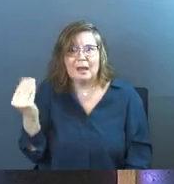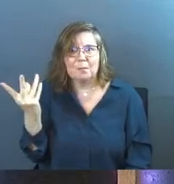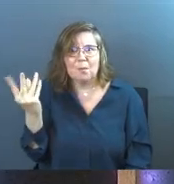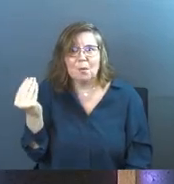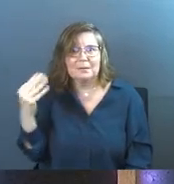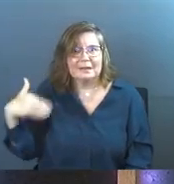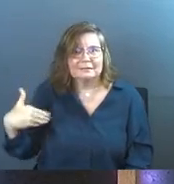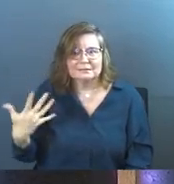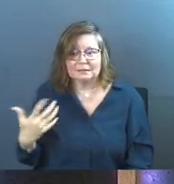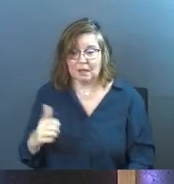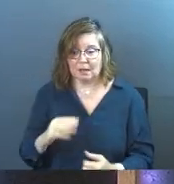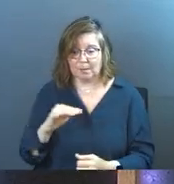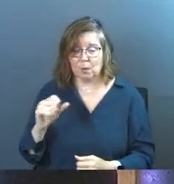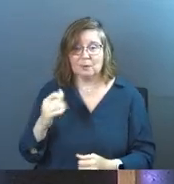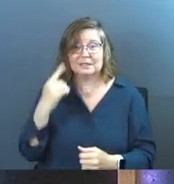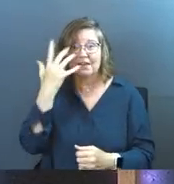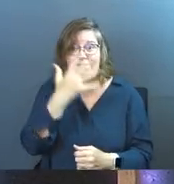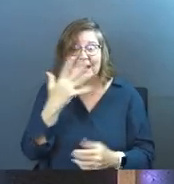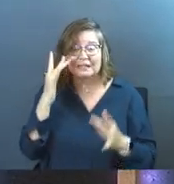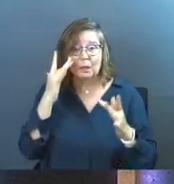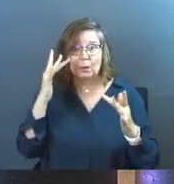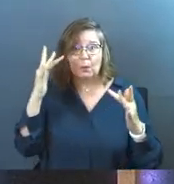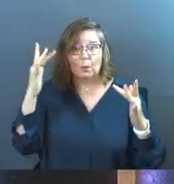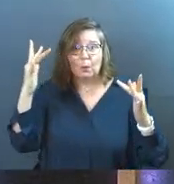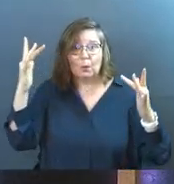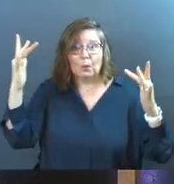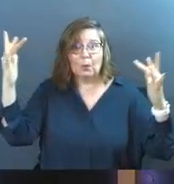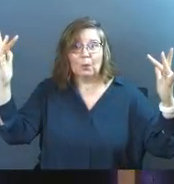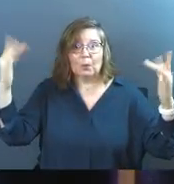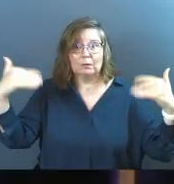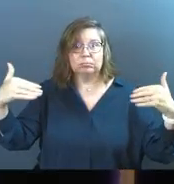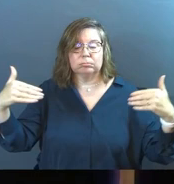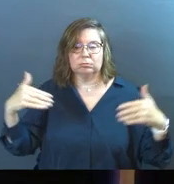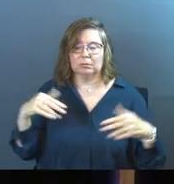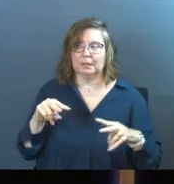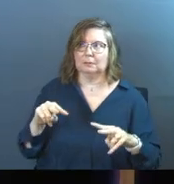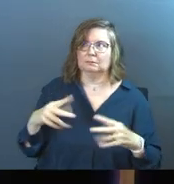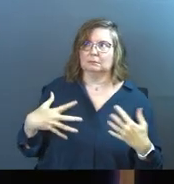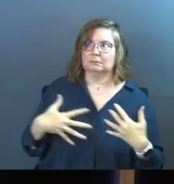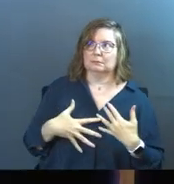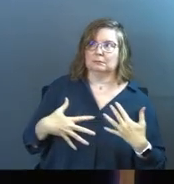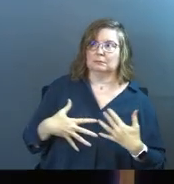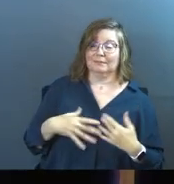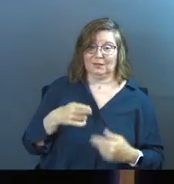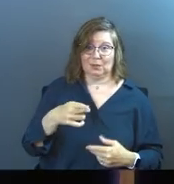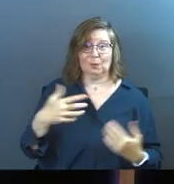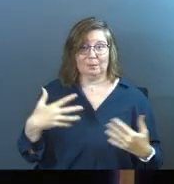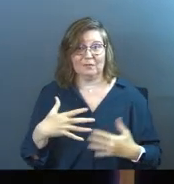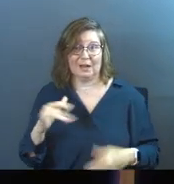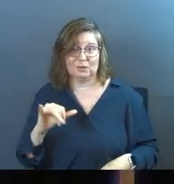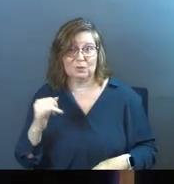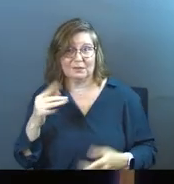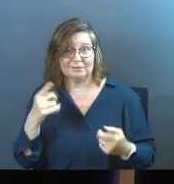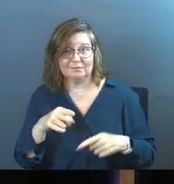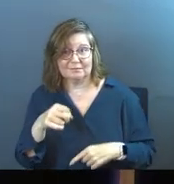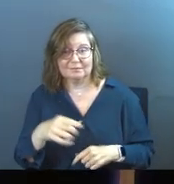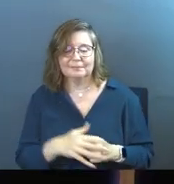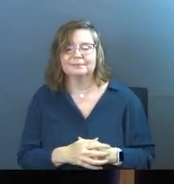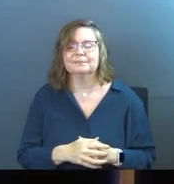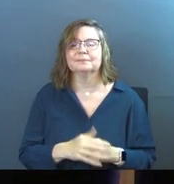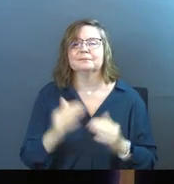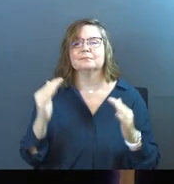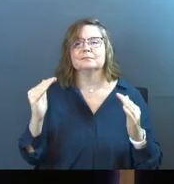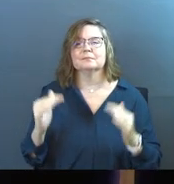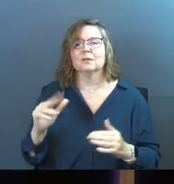in these days. And Moses' face is glowing. They're freaked out. You would have been freaked out too. Next verse